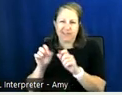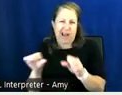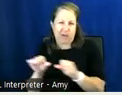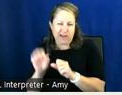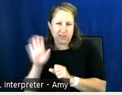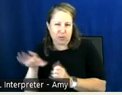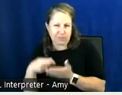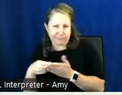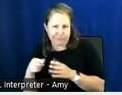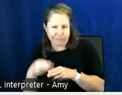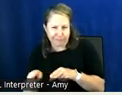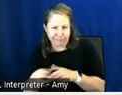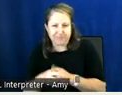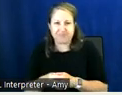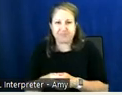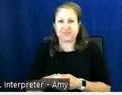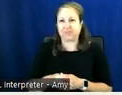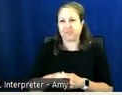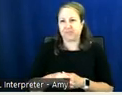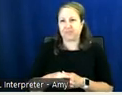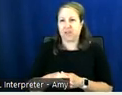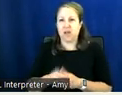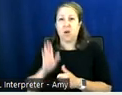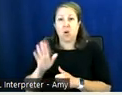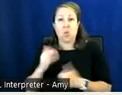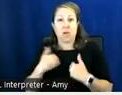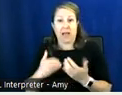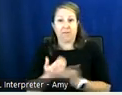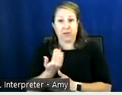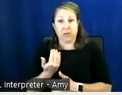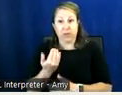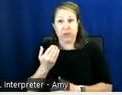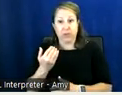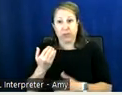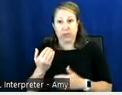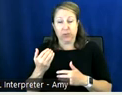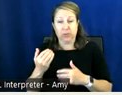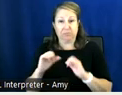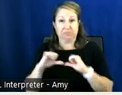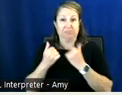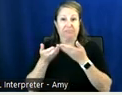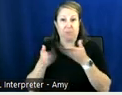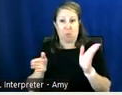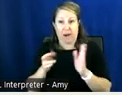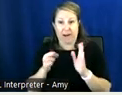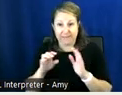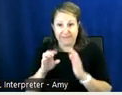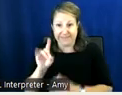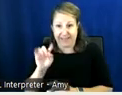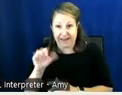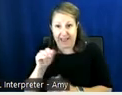um we are getting a staffing to stand up a new enterprise data and research team we are getting